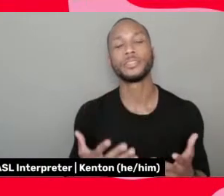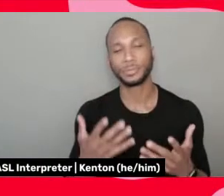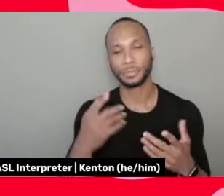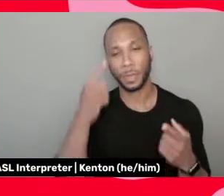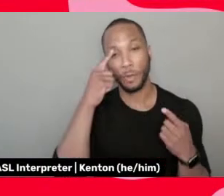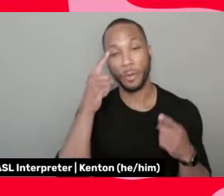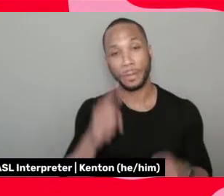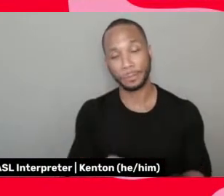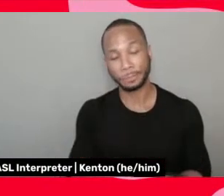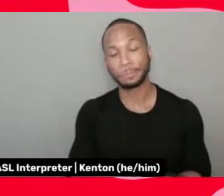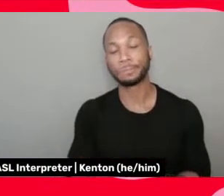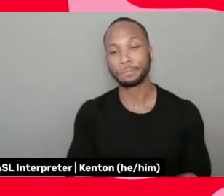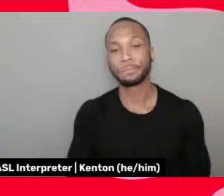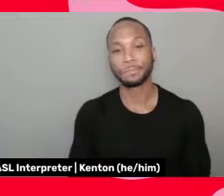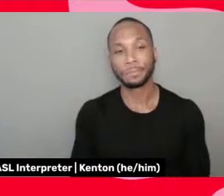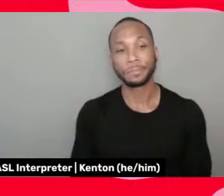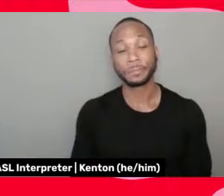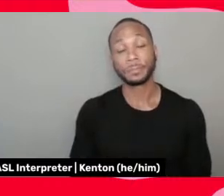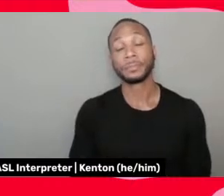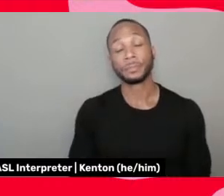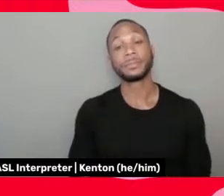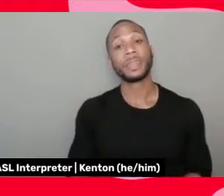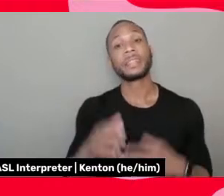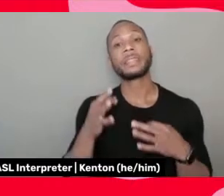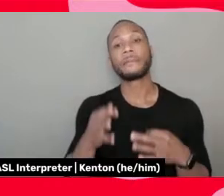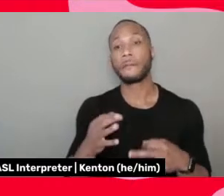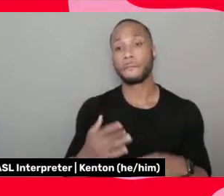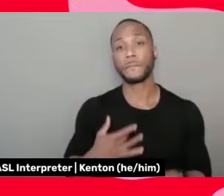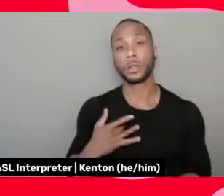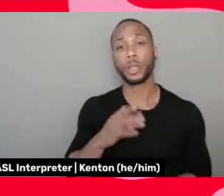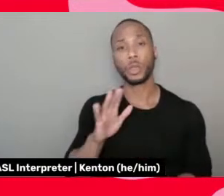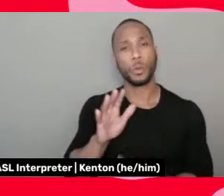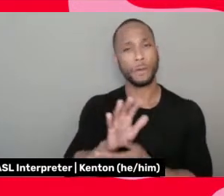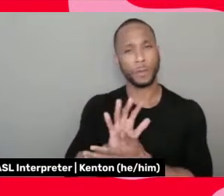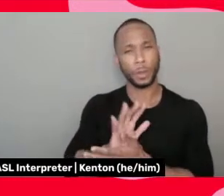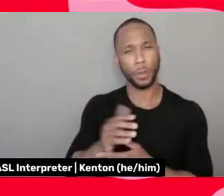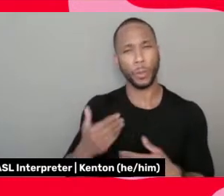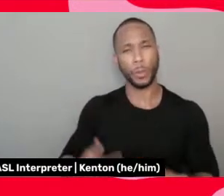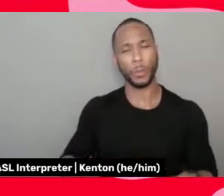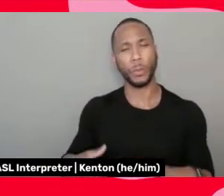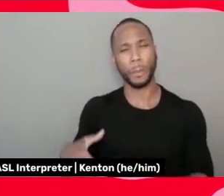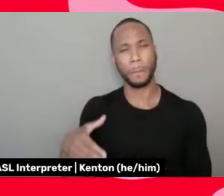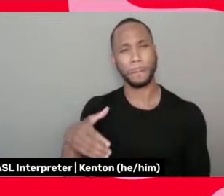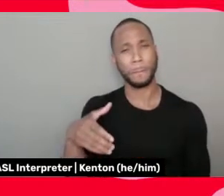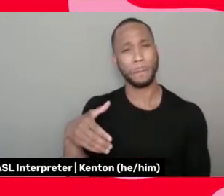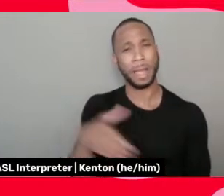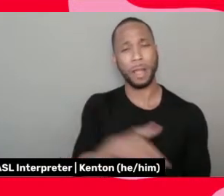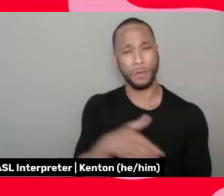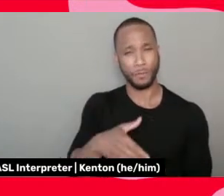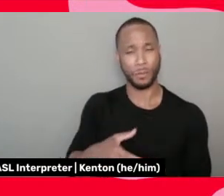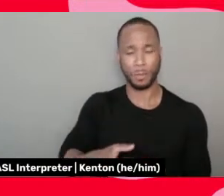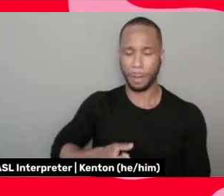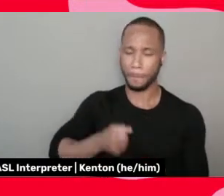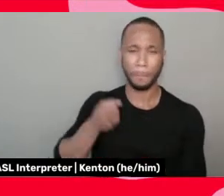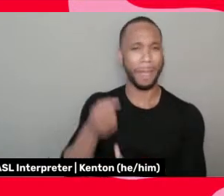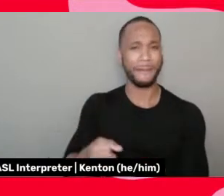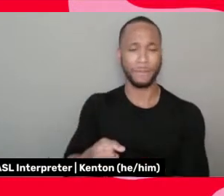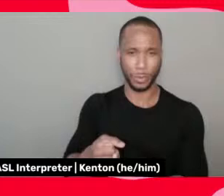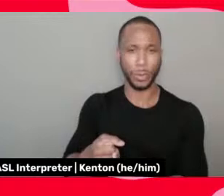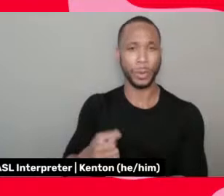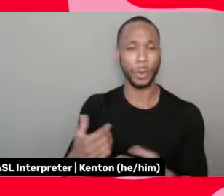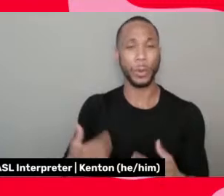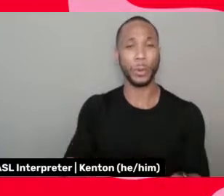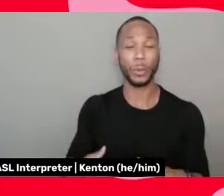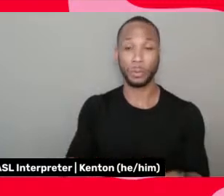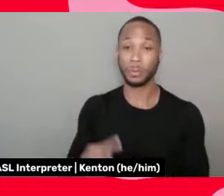well, I certainly feel that your film was powerful, impactful, and, and it was